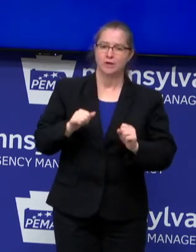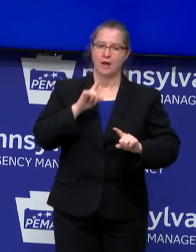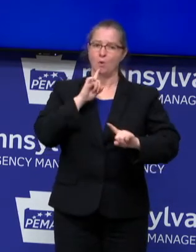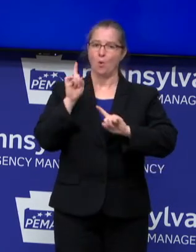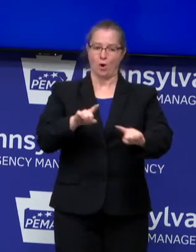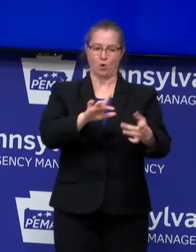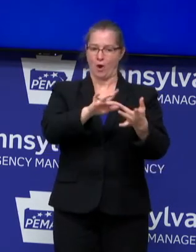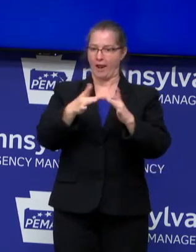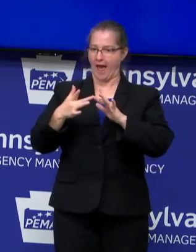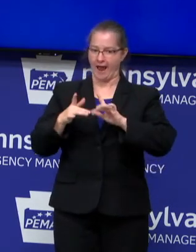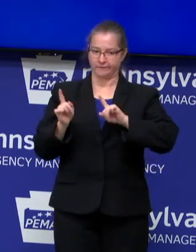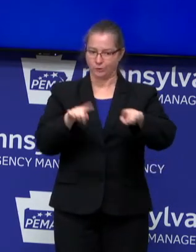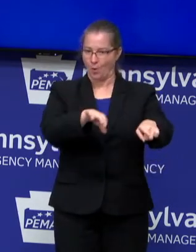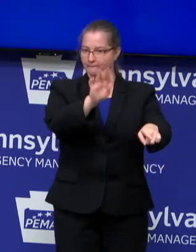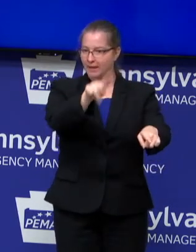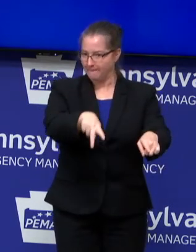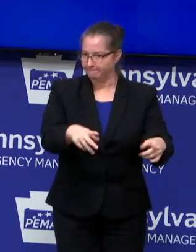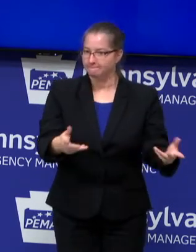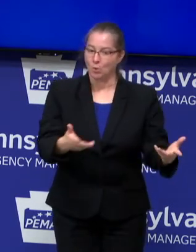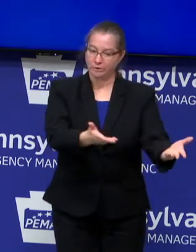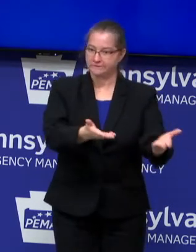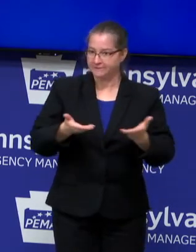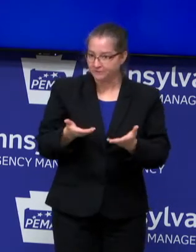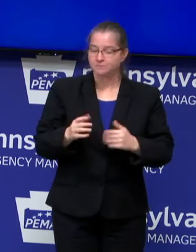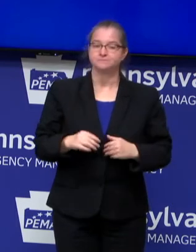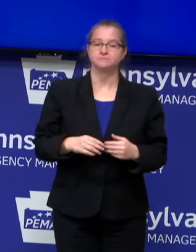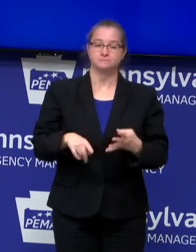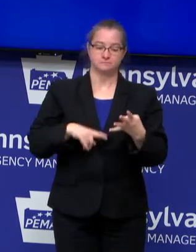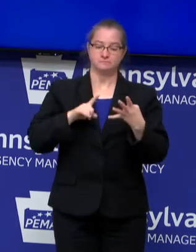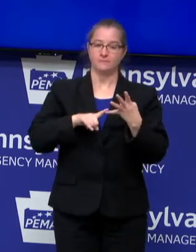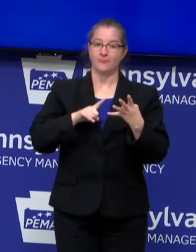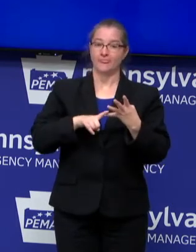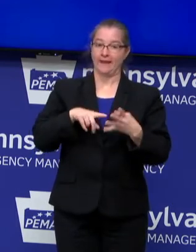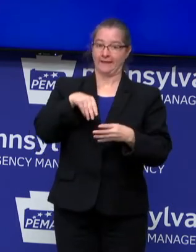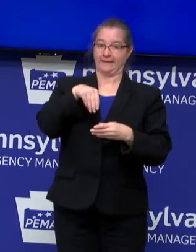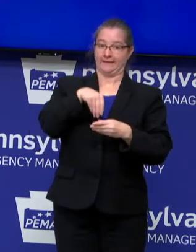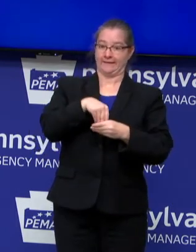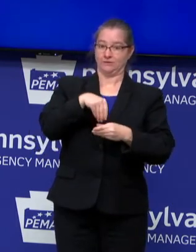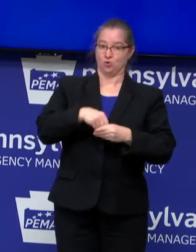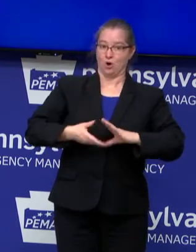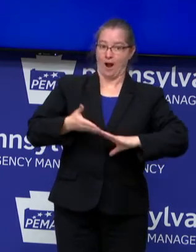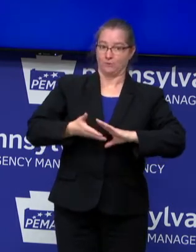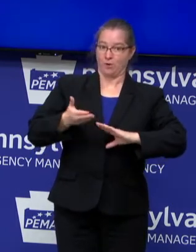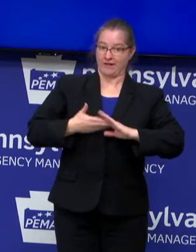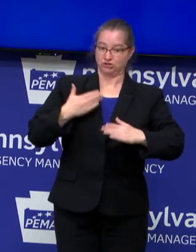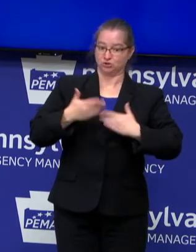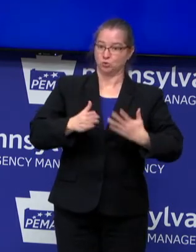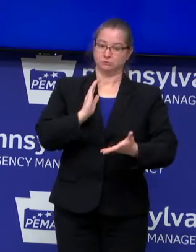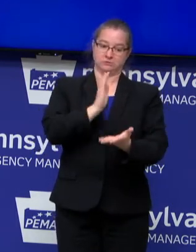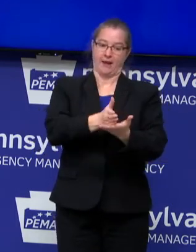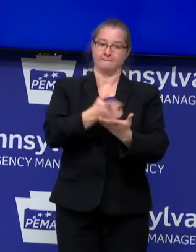online. Fourth, indoor operations will be suspended for this three-week period at theaters, at concert venues,